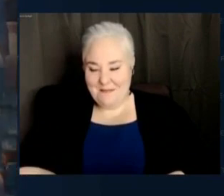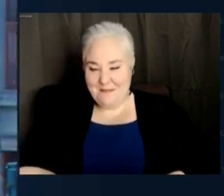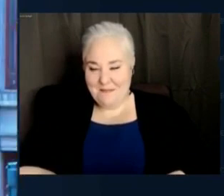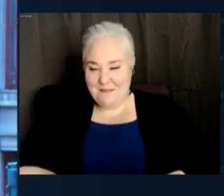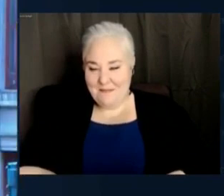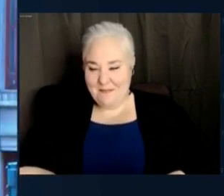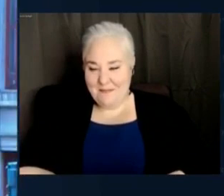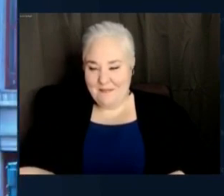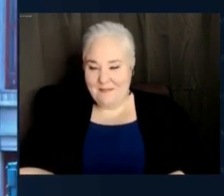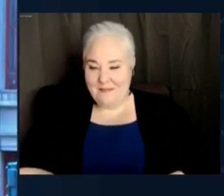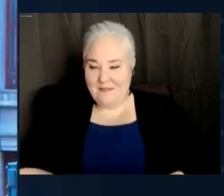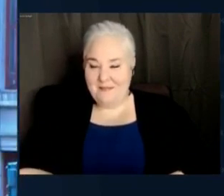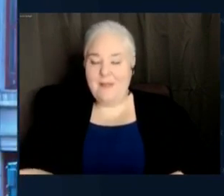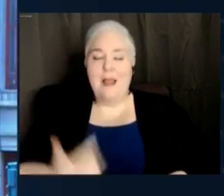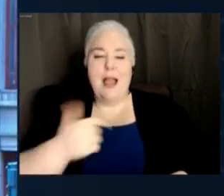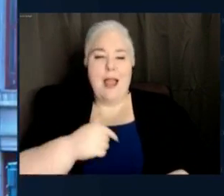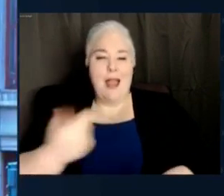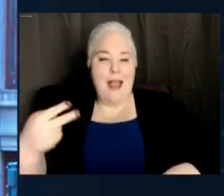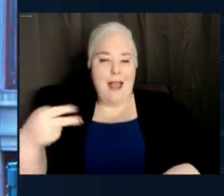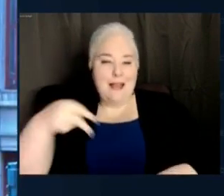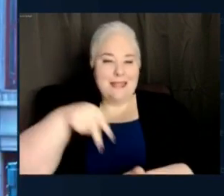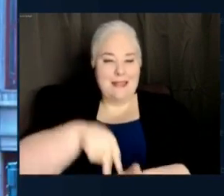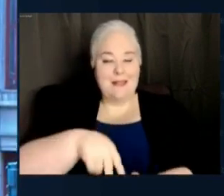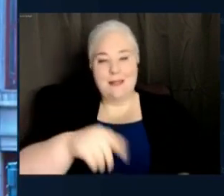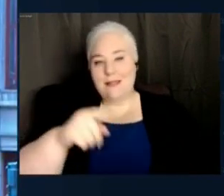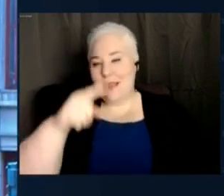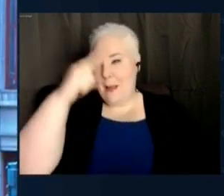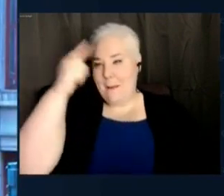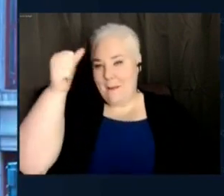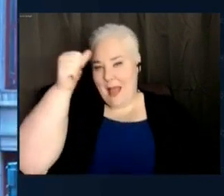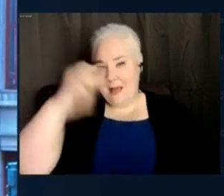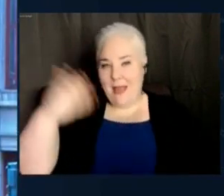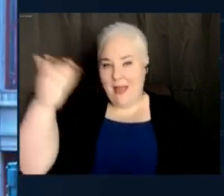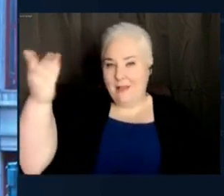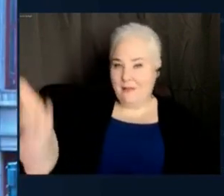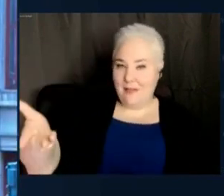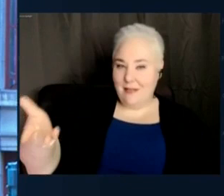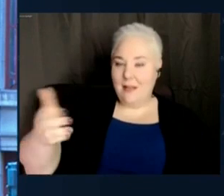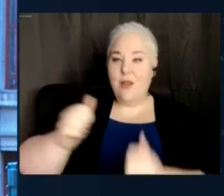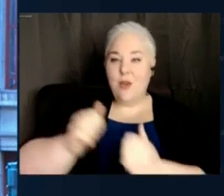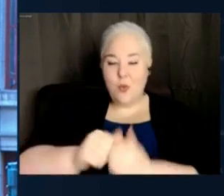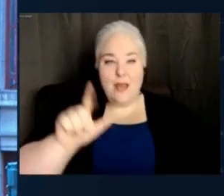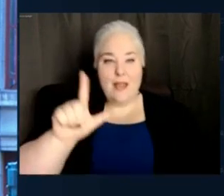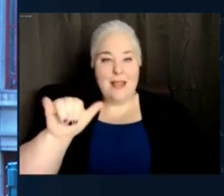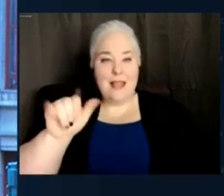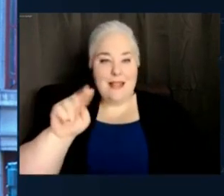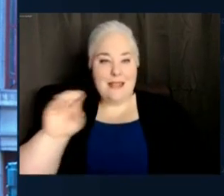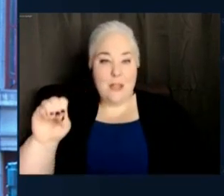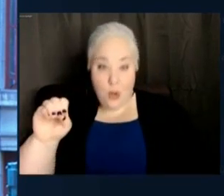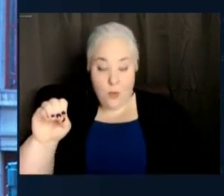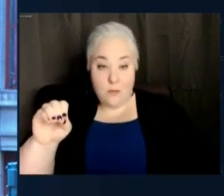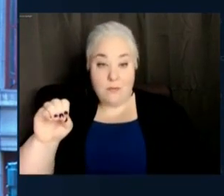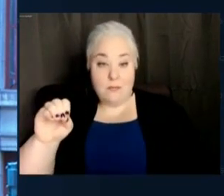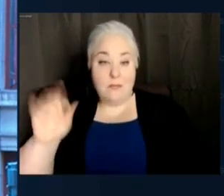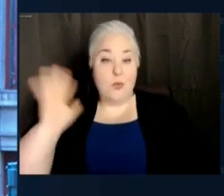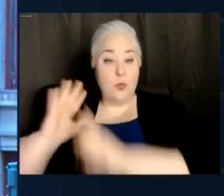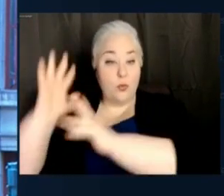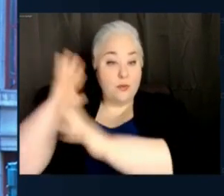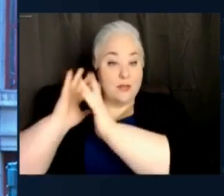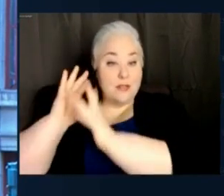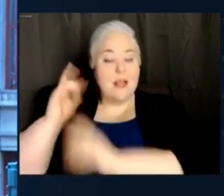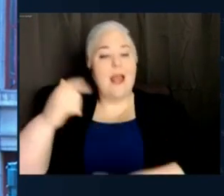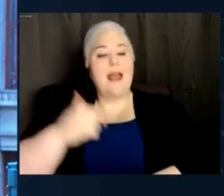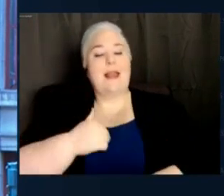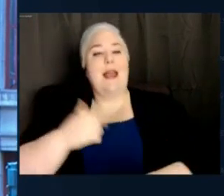I stand up here, a black man with Cape Verdean and Latino roots, the first for the state, set to serve alongside